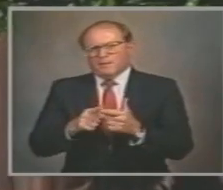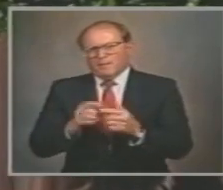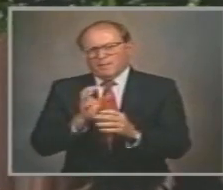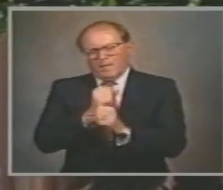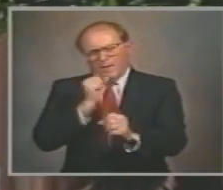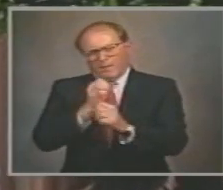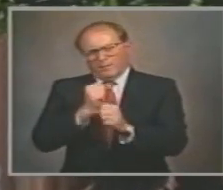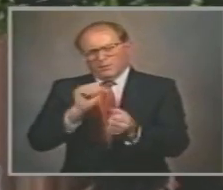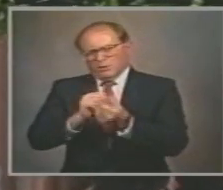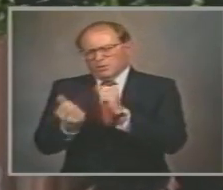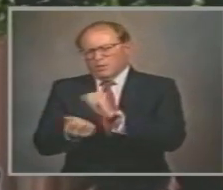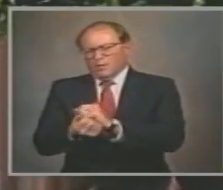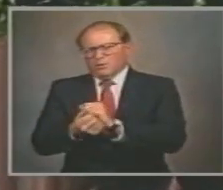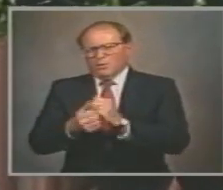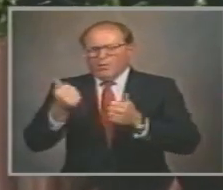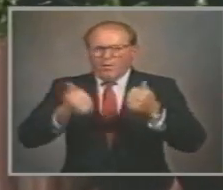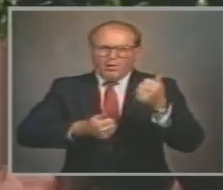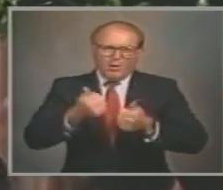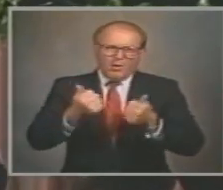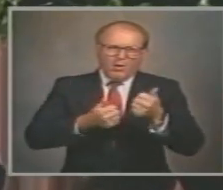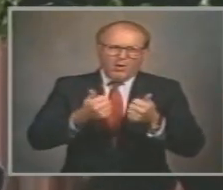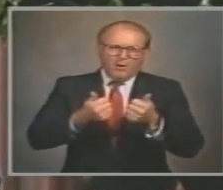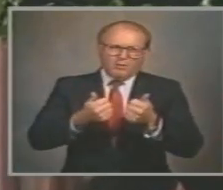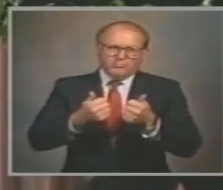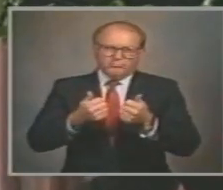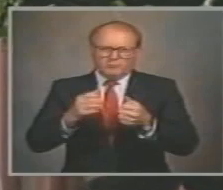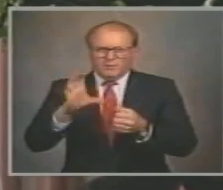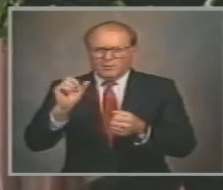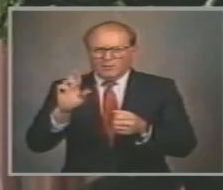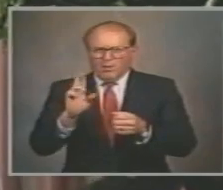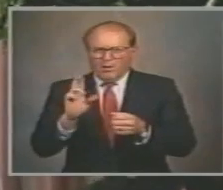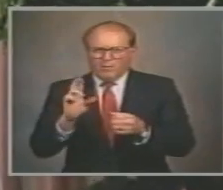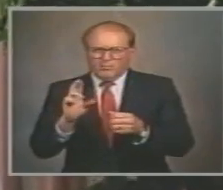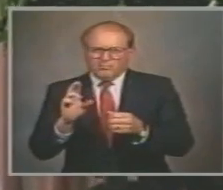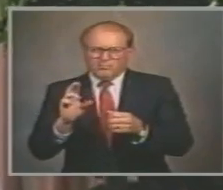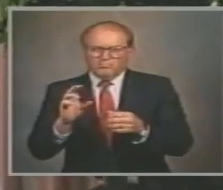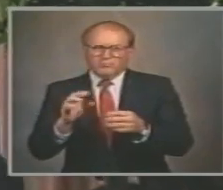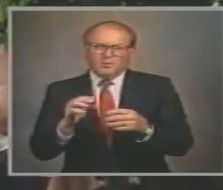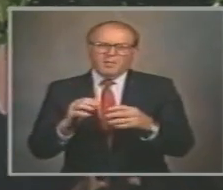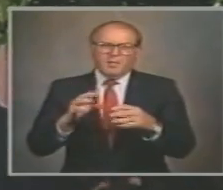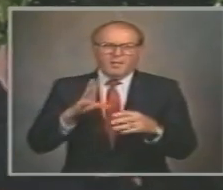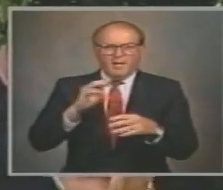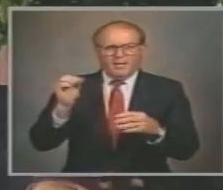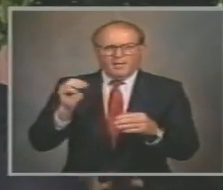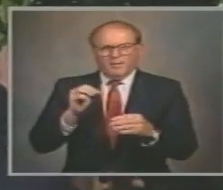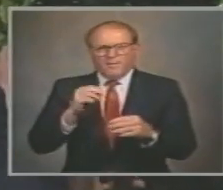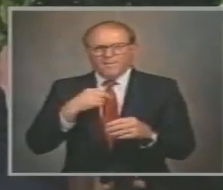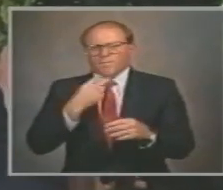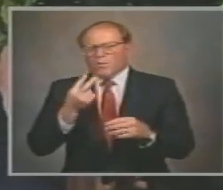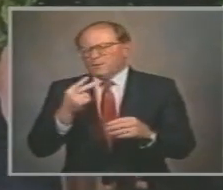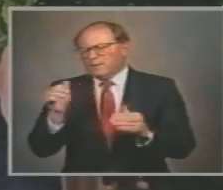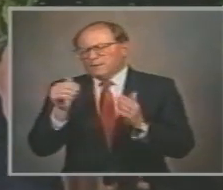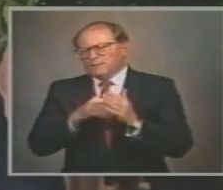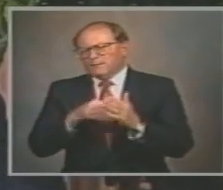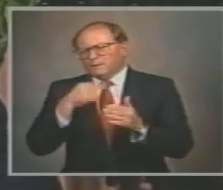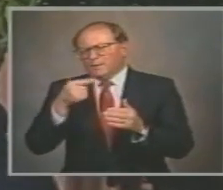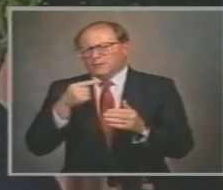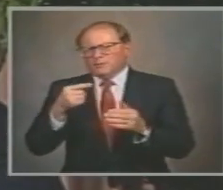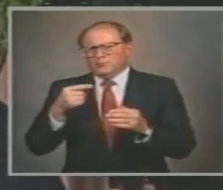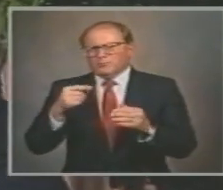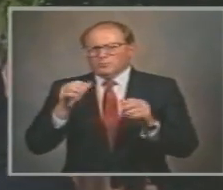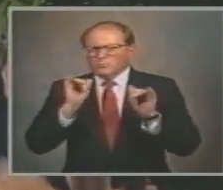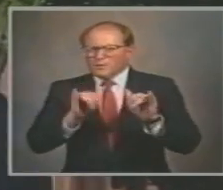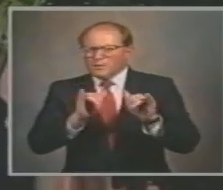to the automobile Coming down toward us Between the lines of a highway And again the voice says, Stay in the lines